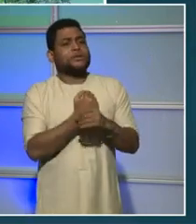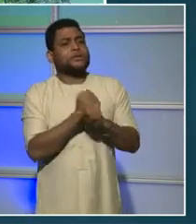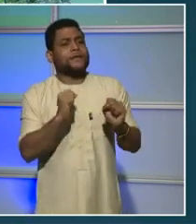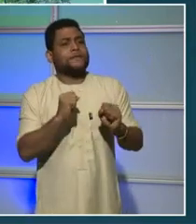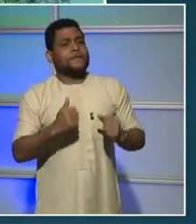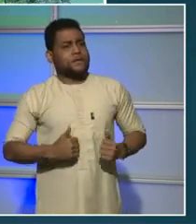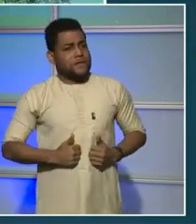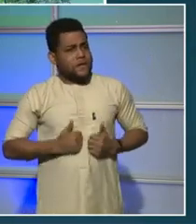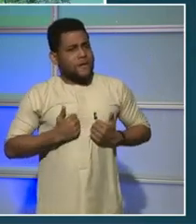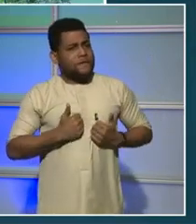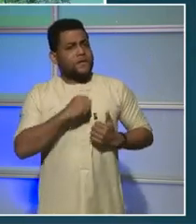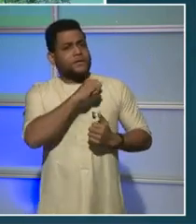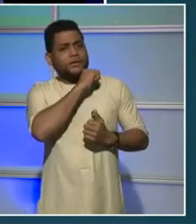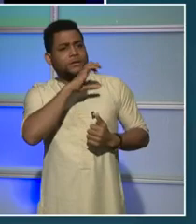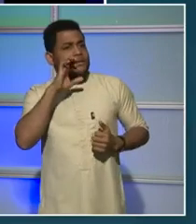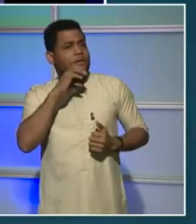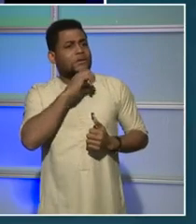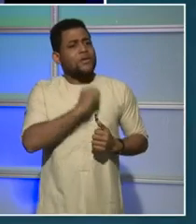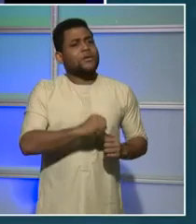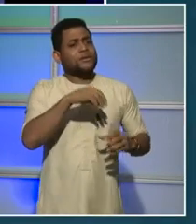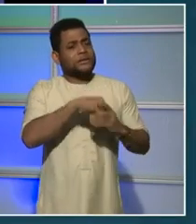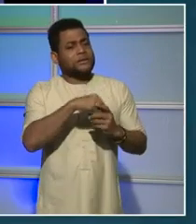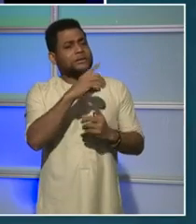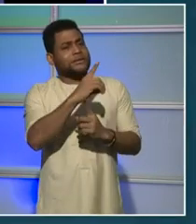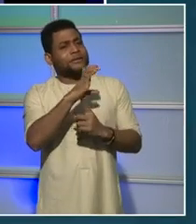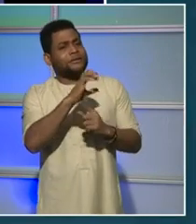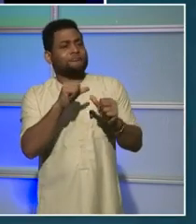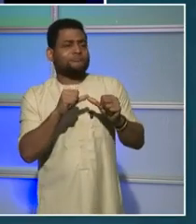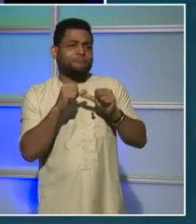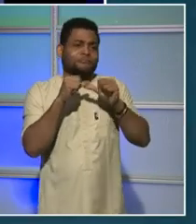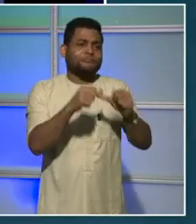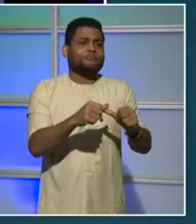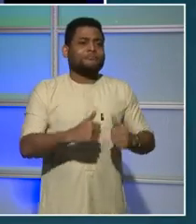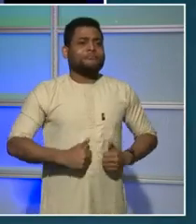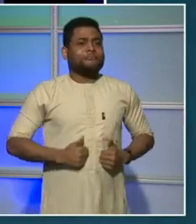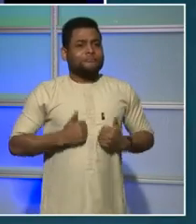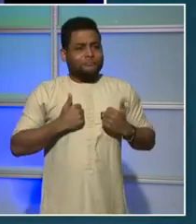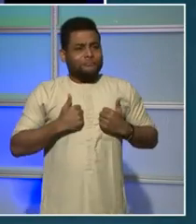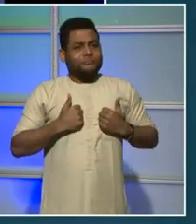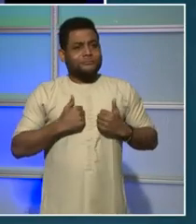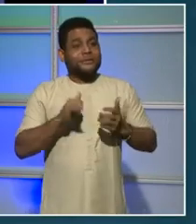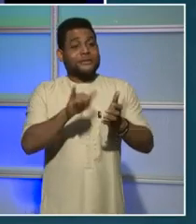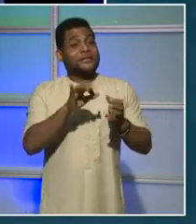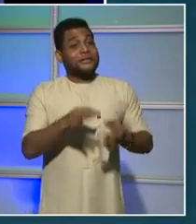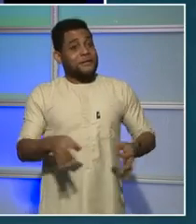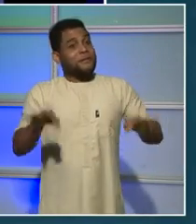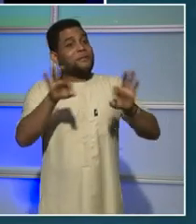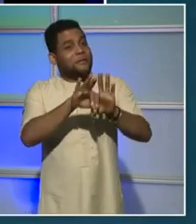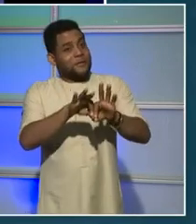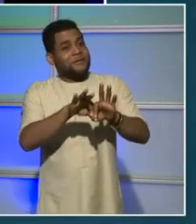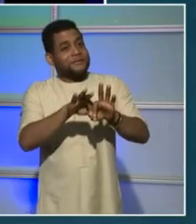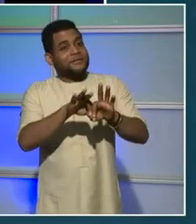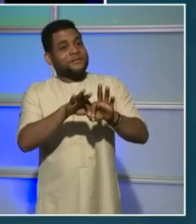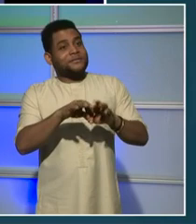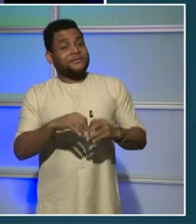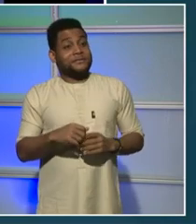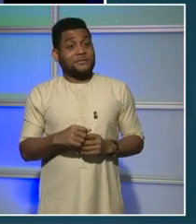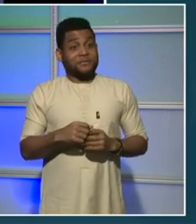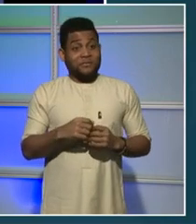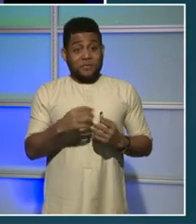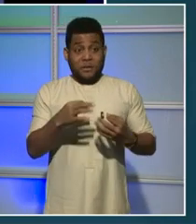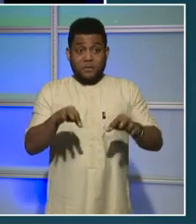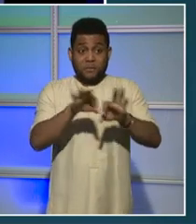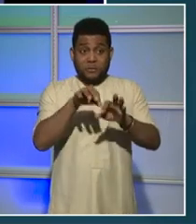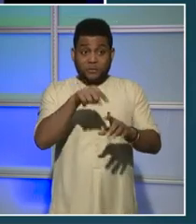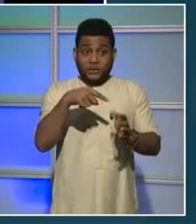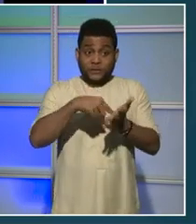Washington, D.C. is also important to being able to have an affordable Washington. What we know